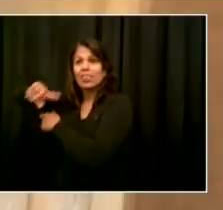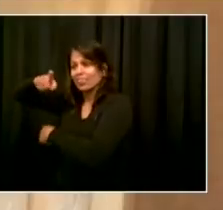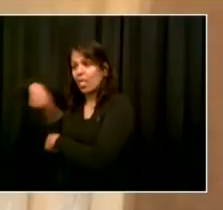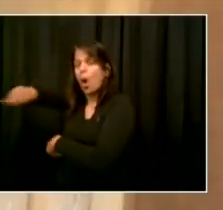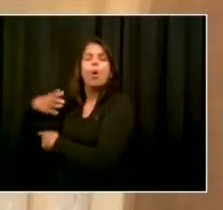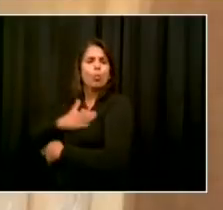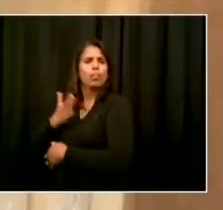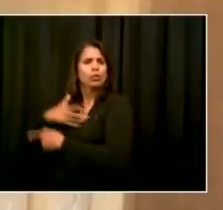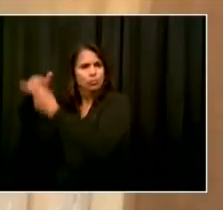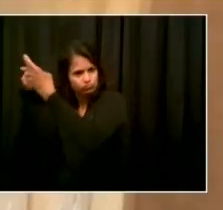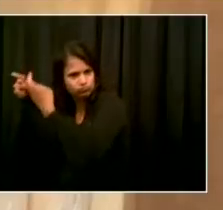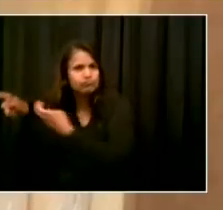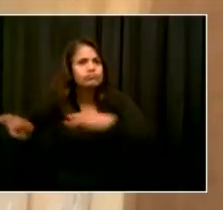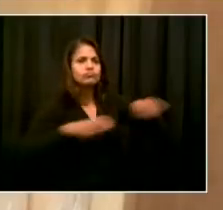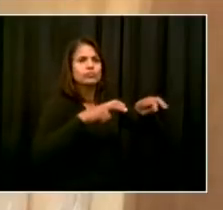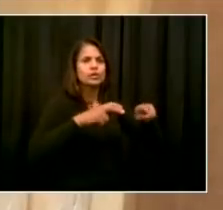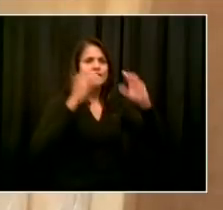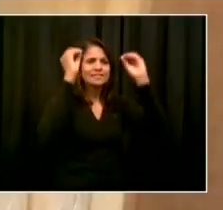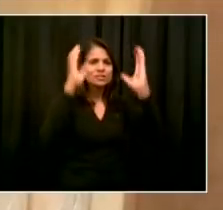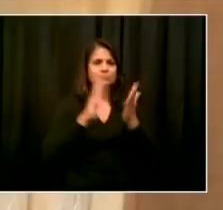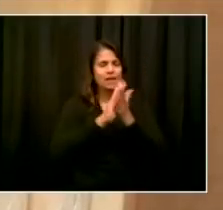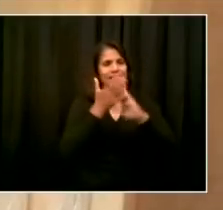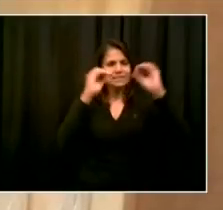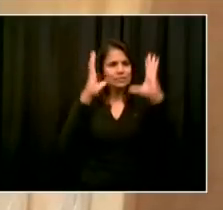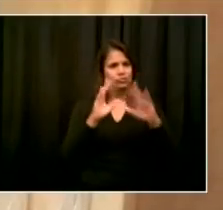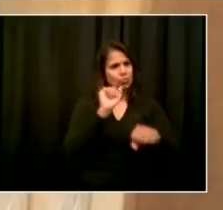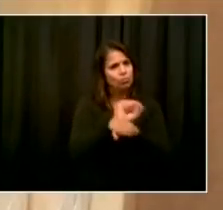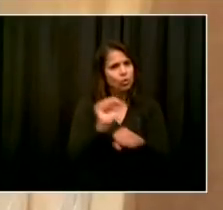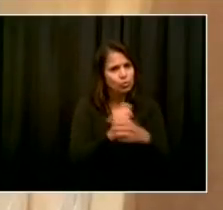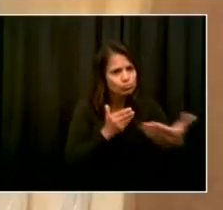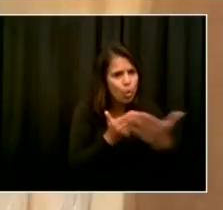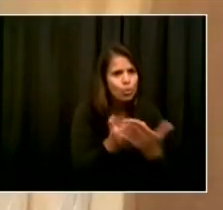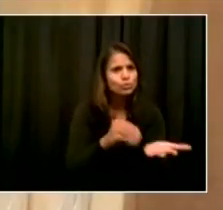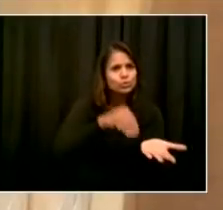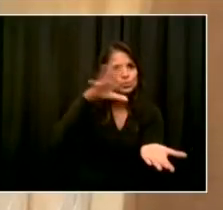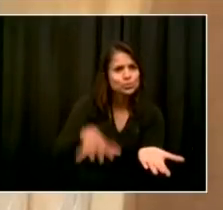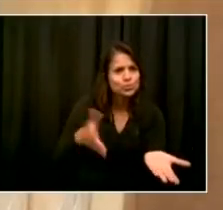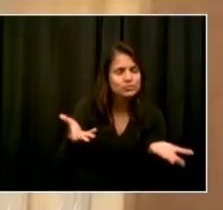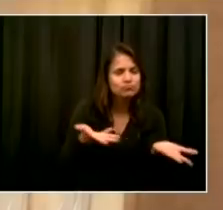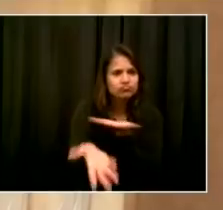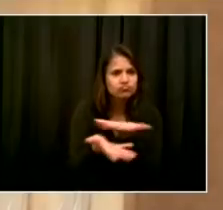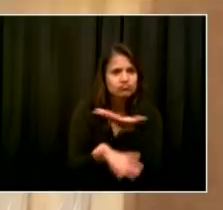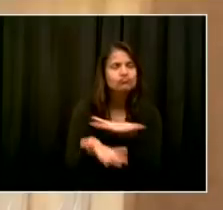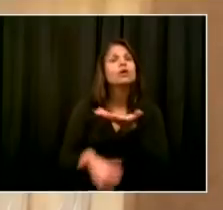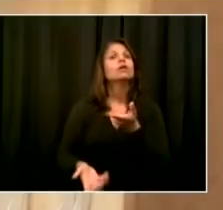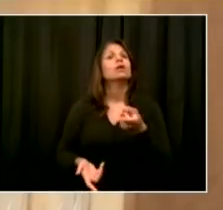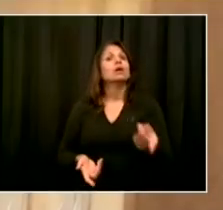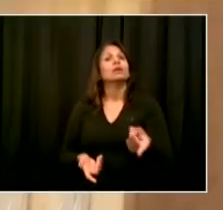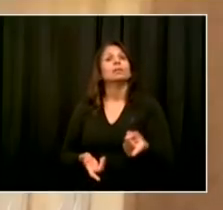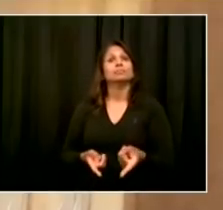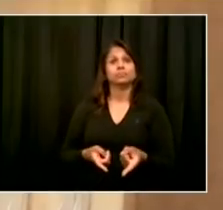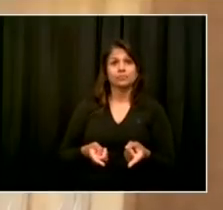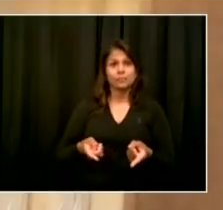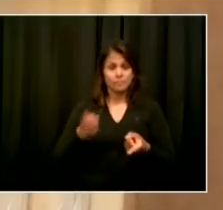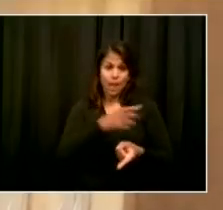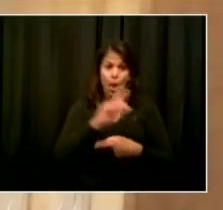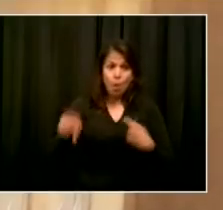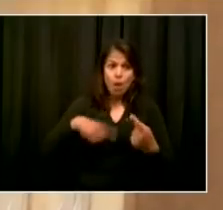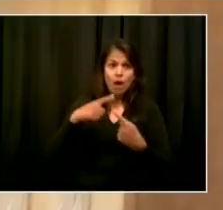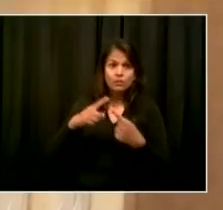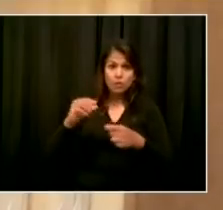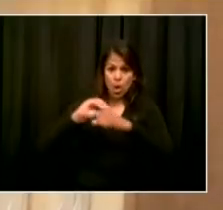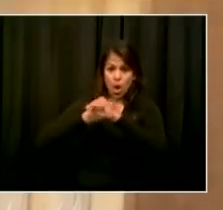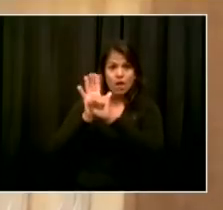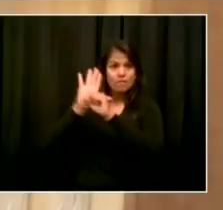But we also listen to our schools and we've heard that there's a need for staffing. And again, I want to thank the mayor and the city for pulling out all the stops to